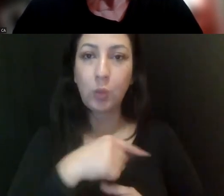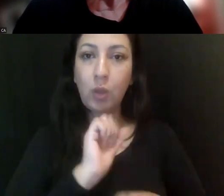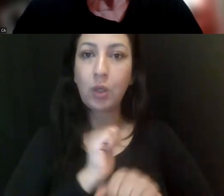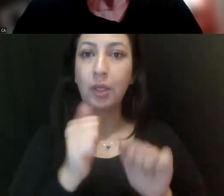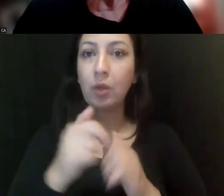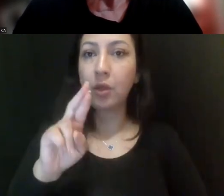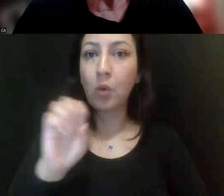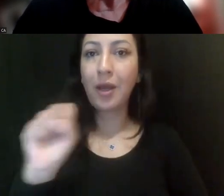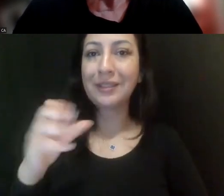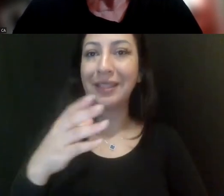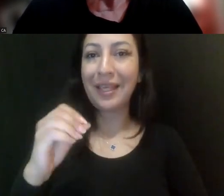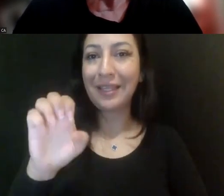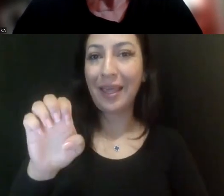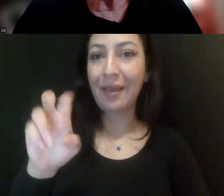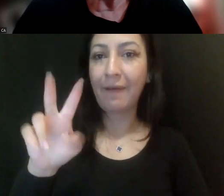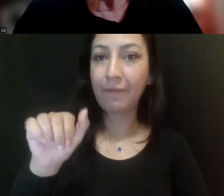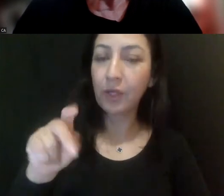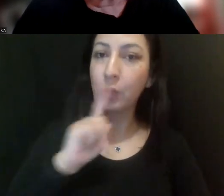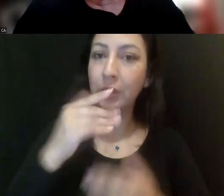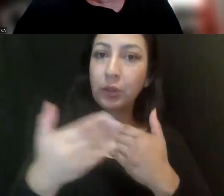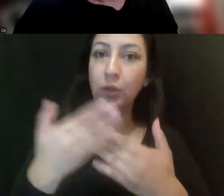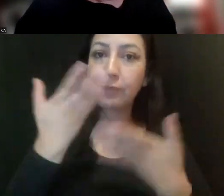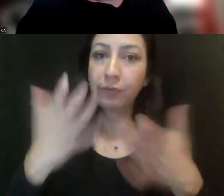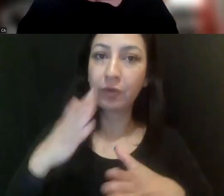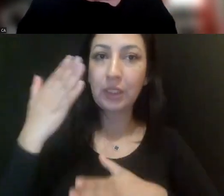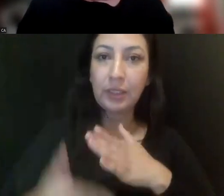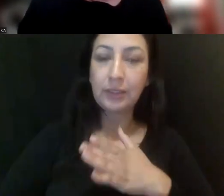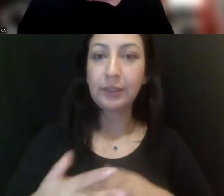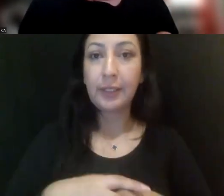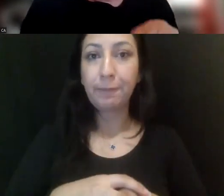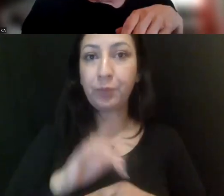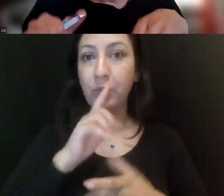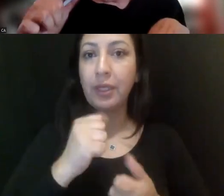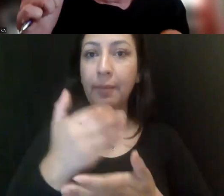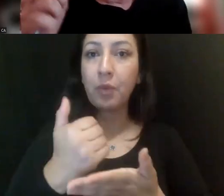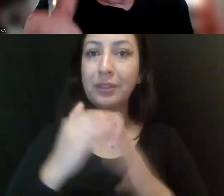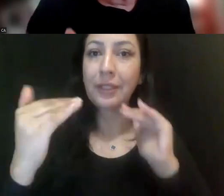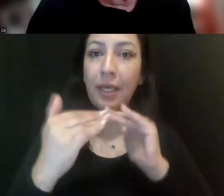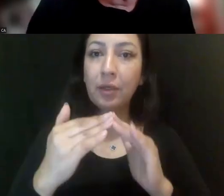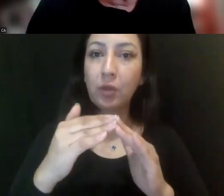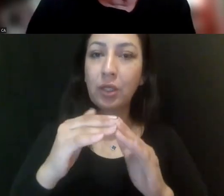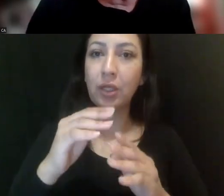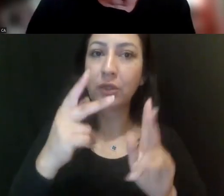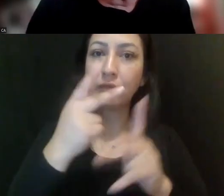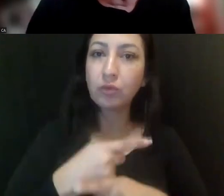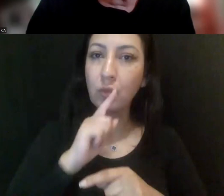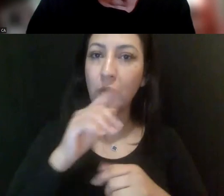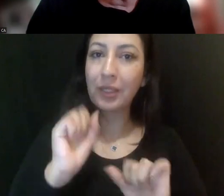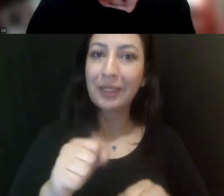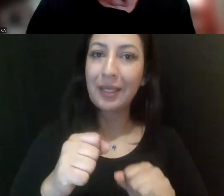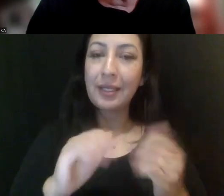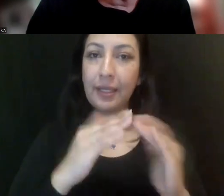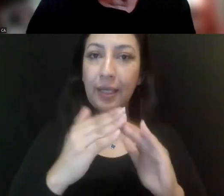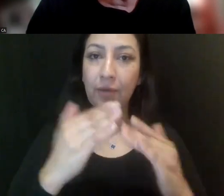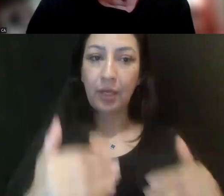with Ross and Evan, and it's close to completion, a composite equity score by county. You know, we're able to get it to the county